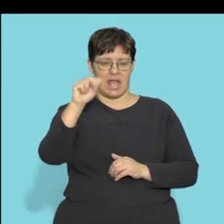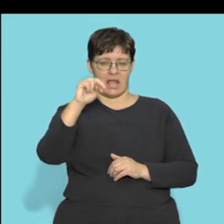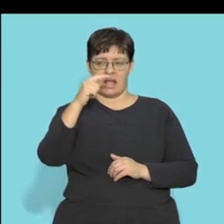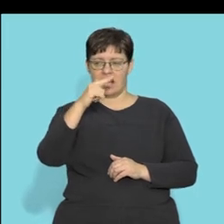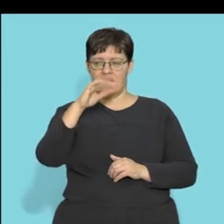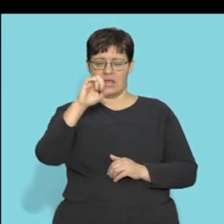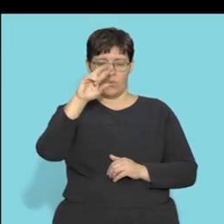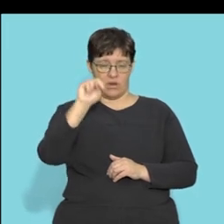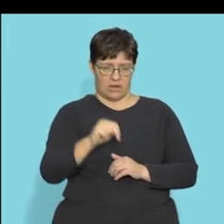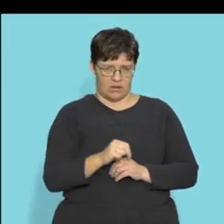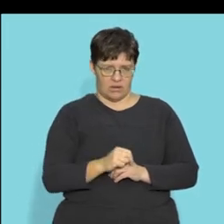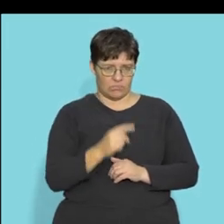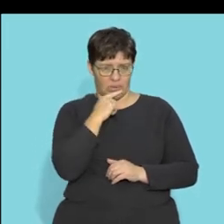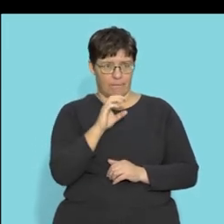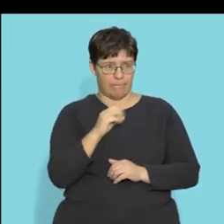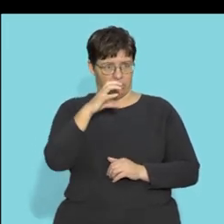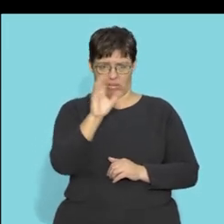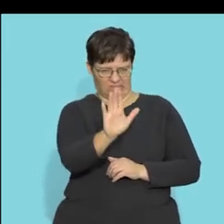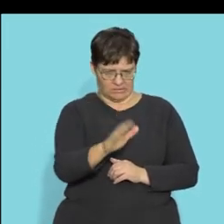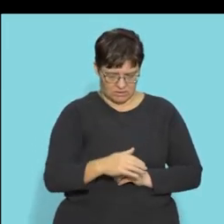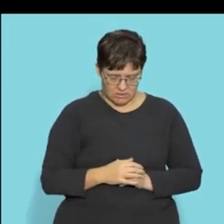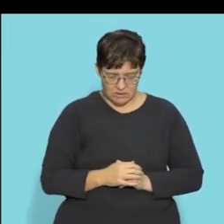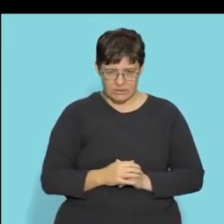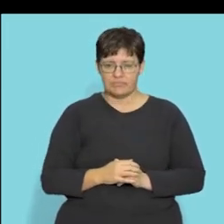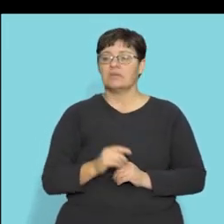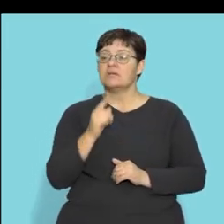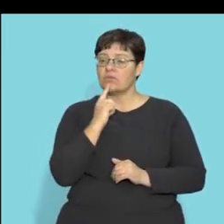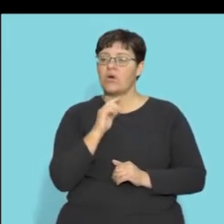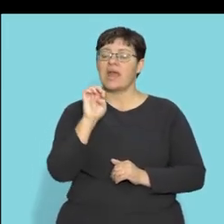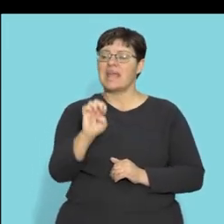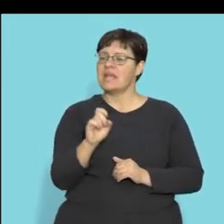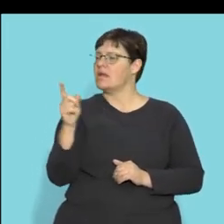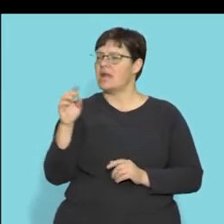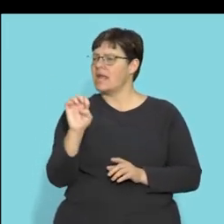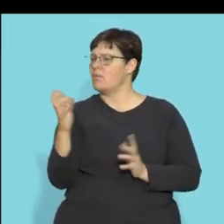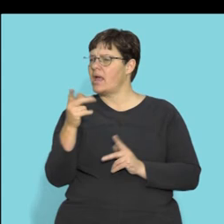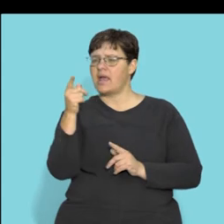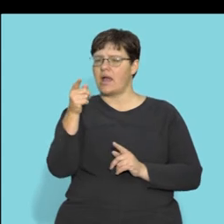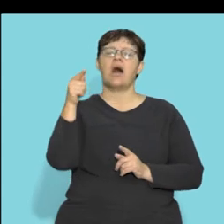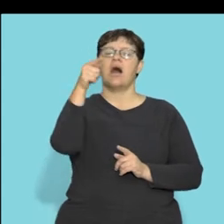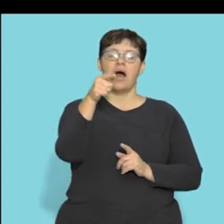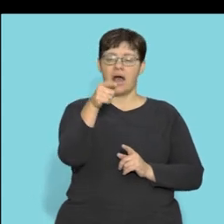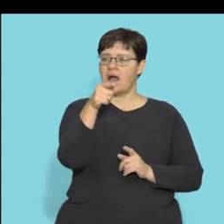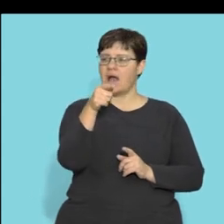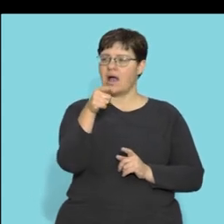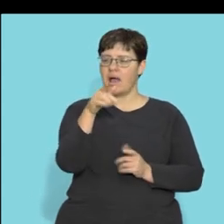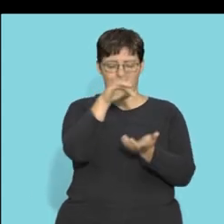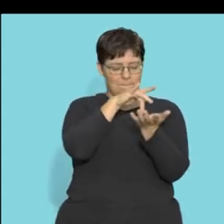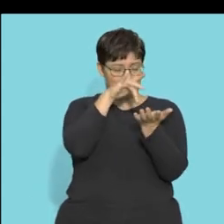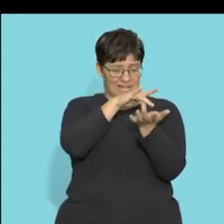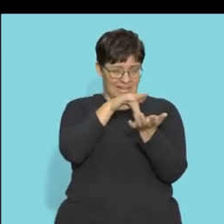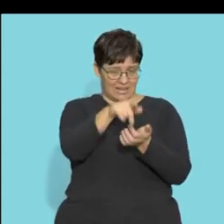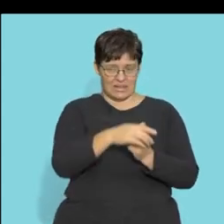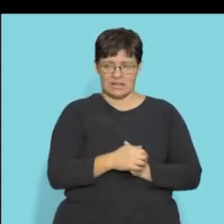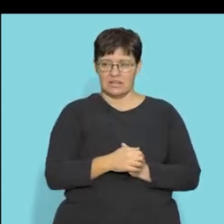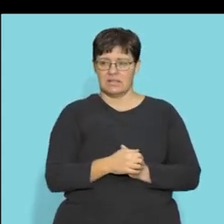Never bubble. You will not get a mark for the bubble. Let's move on. Name the structure E. Where is structure E? Structure E is